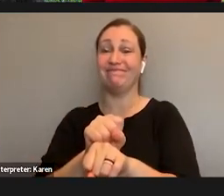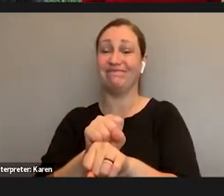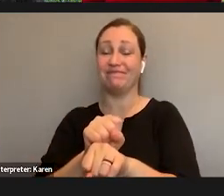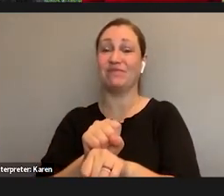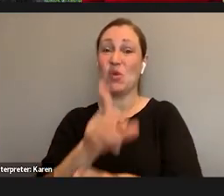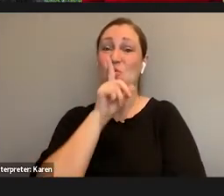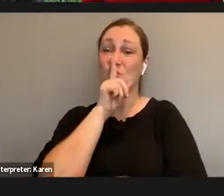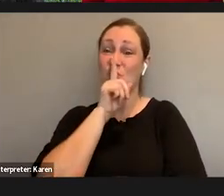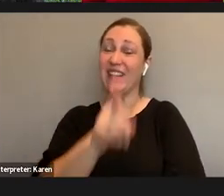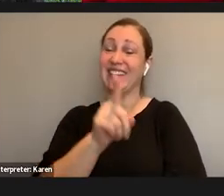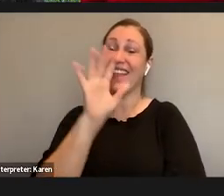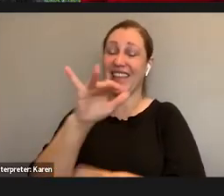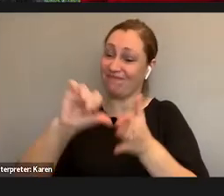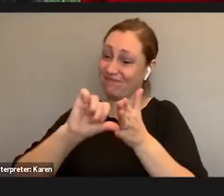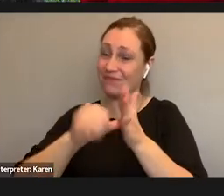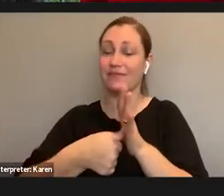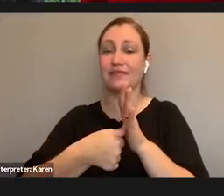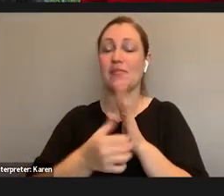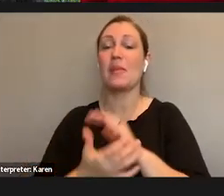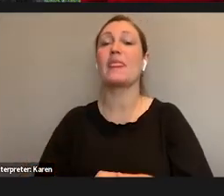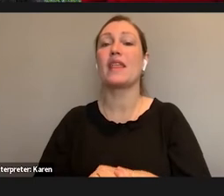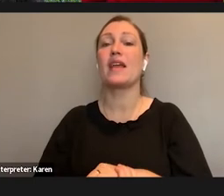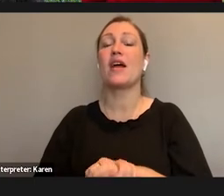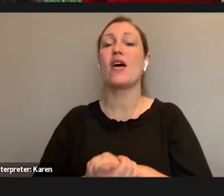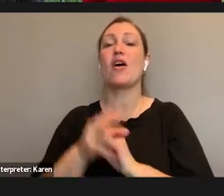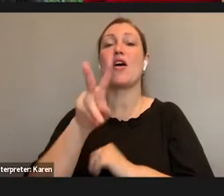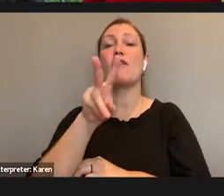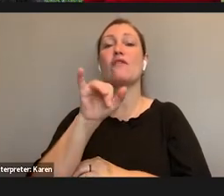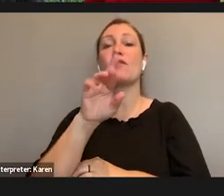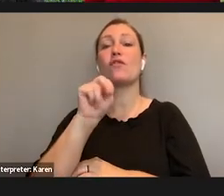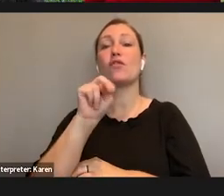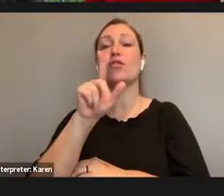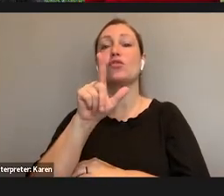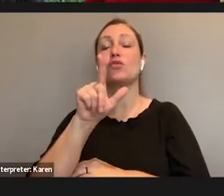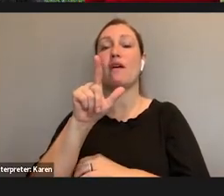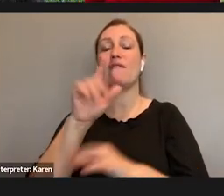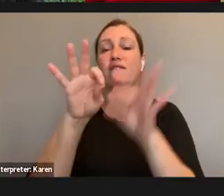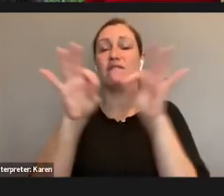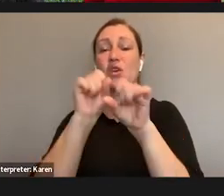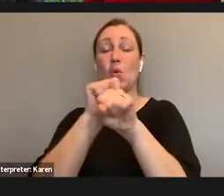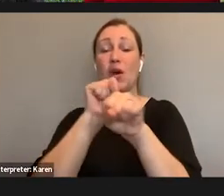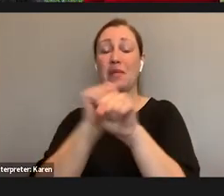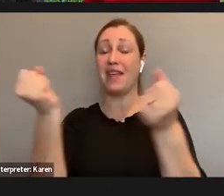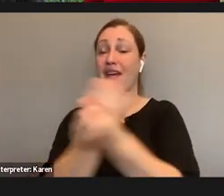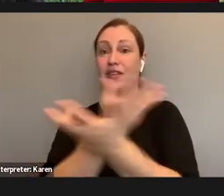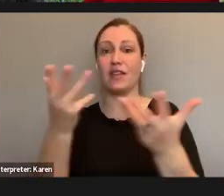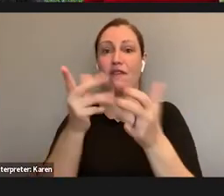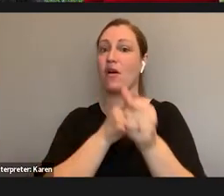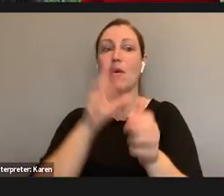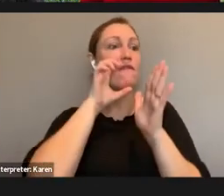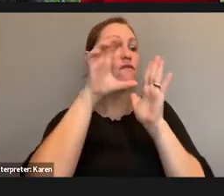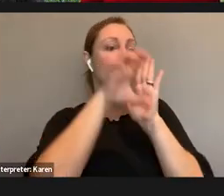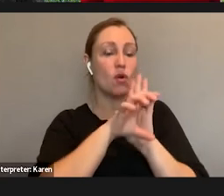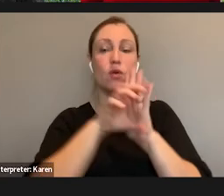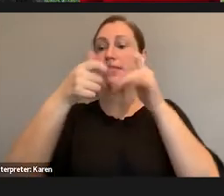option. You know, virtual field work can be everything from providing some photos and text to describe a field site